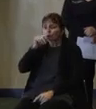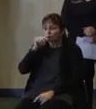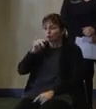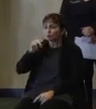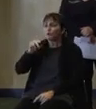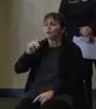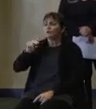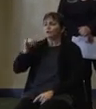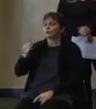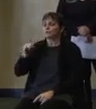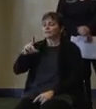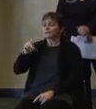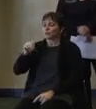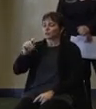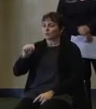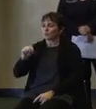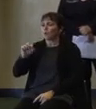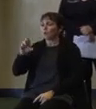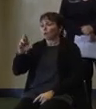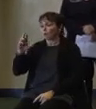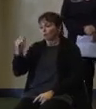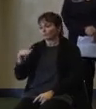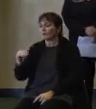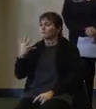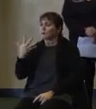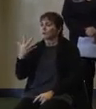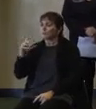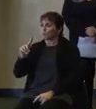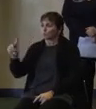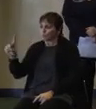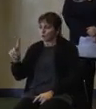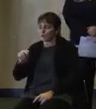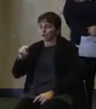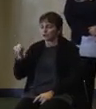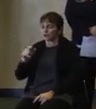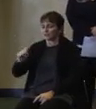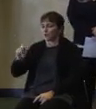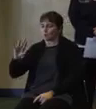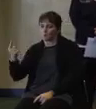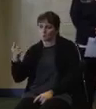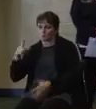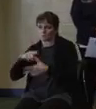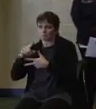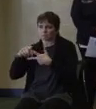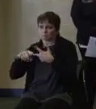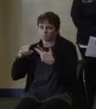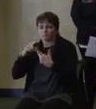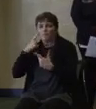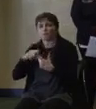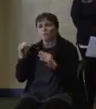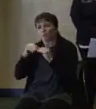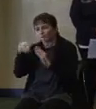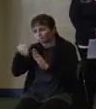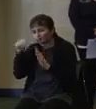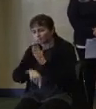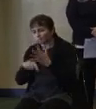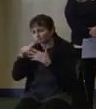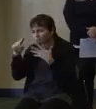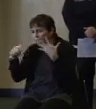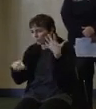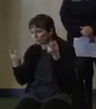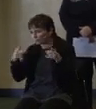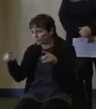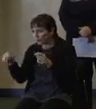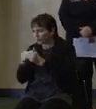511NJ.org, 511NJ.org. But again, even as the storm moves